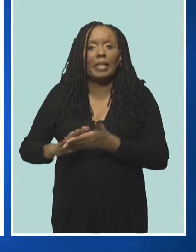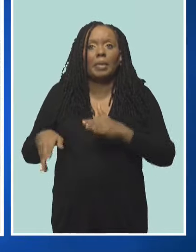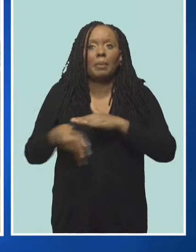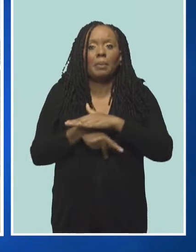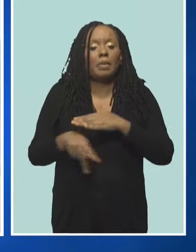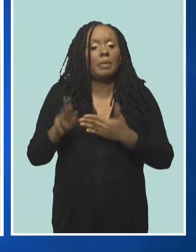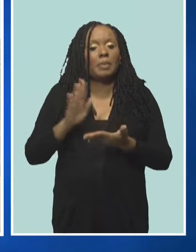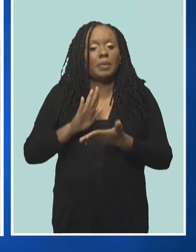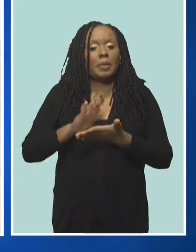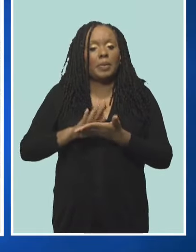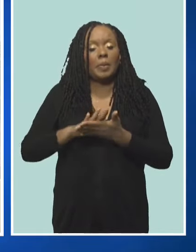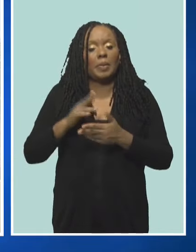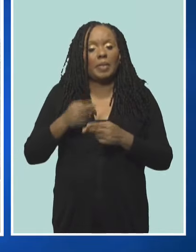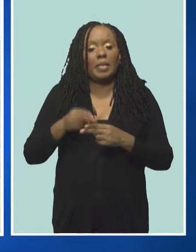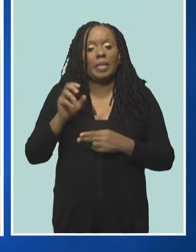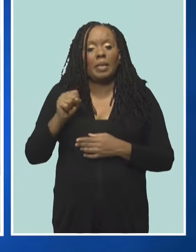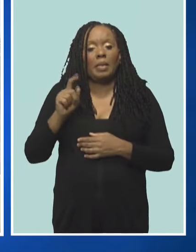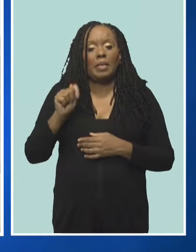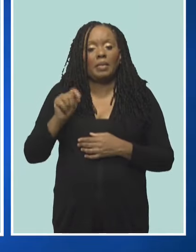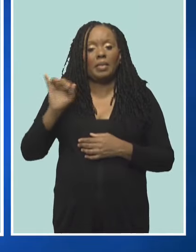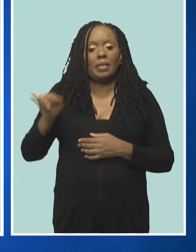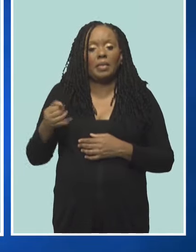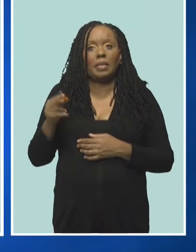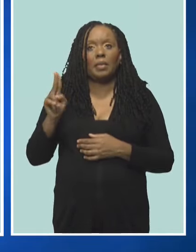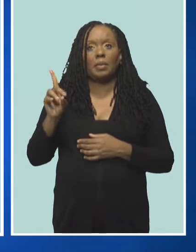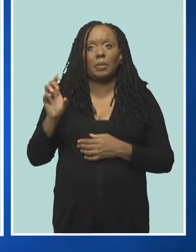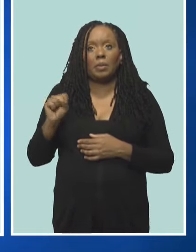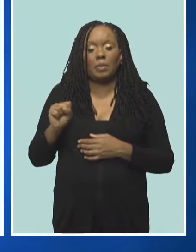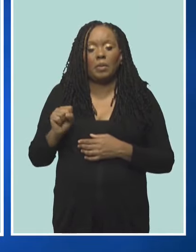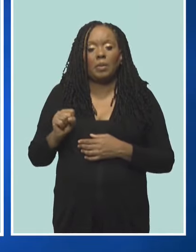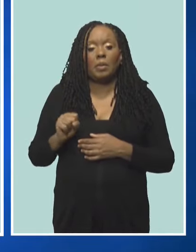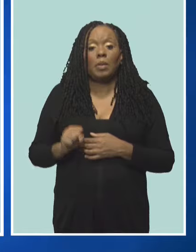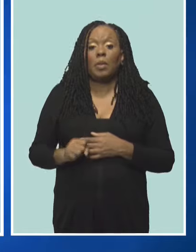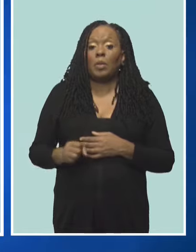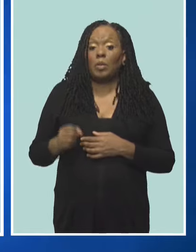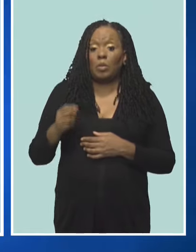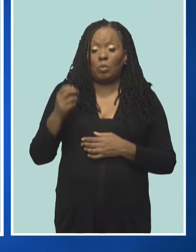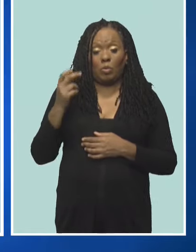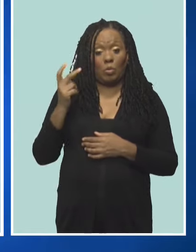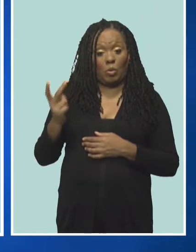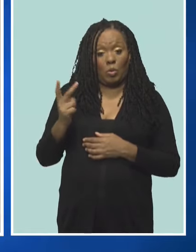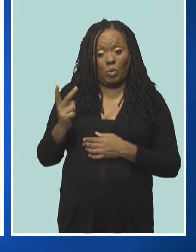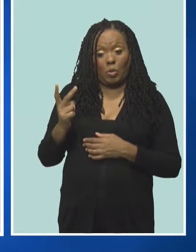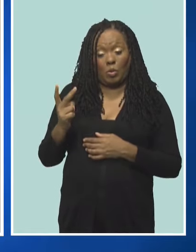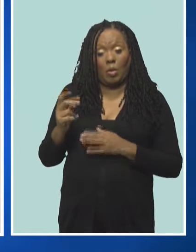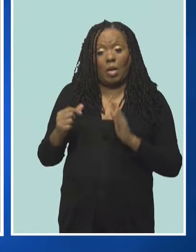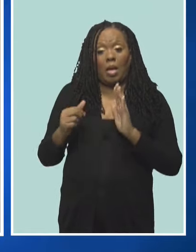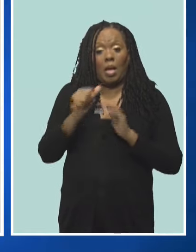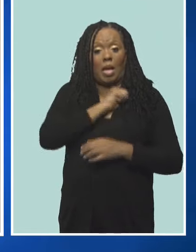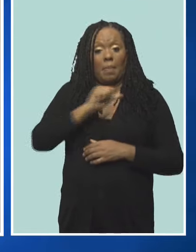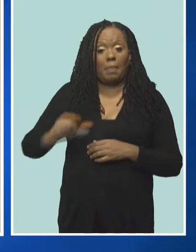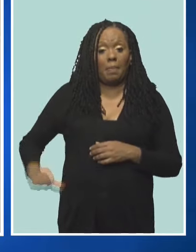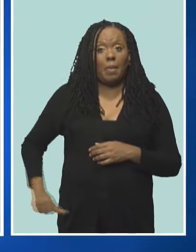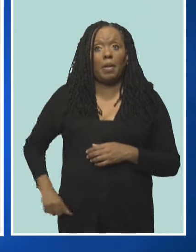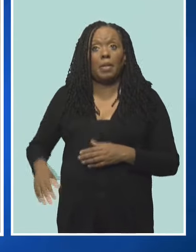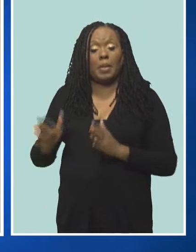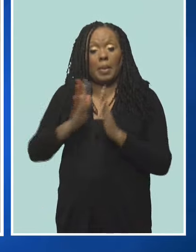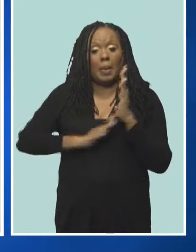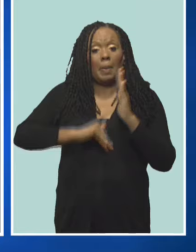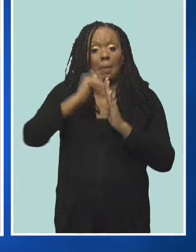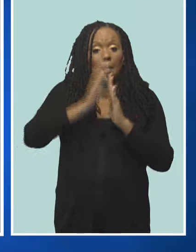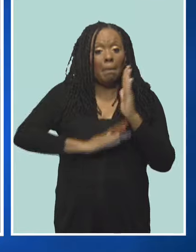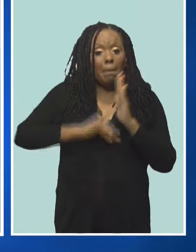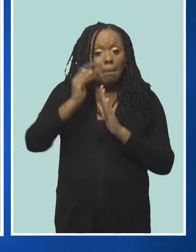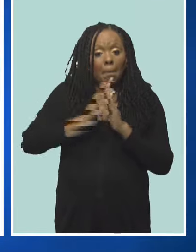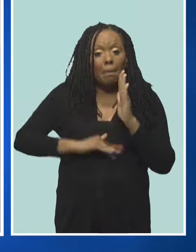Shaquan Roberts and Ronisha Goodridge, painted several classrooms as well as a bench for the upcoming school year. The supplies, such as